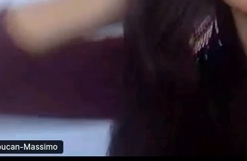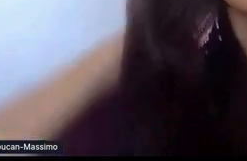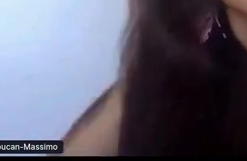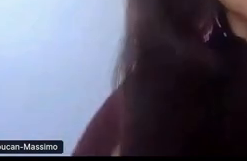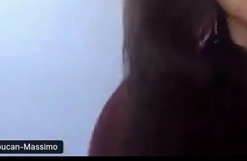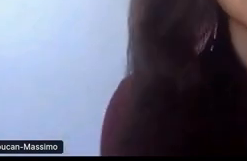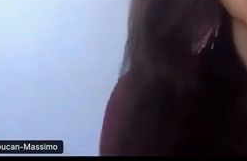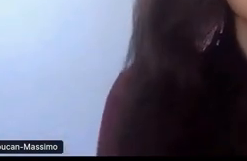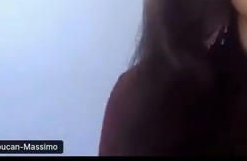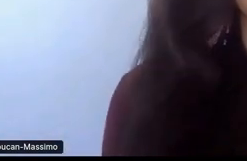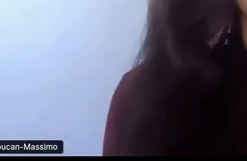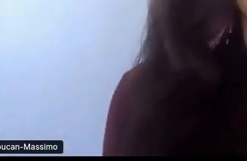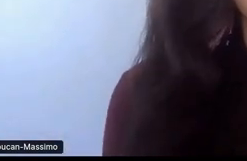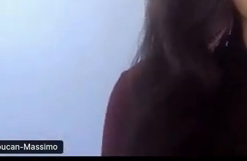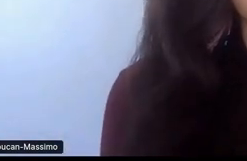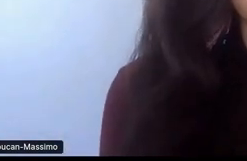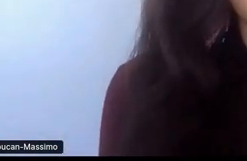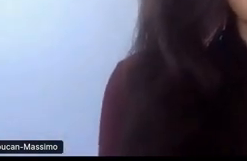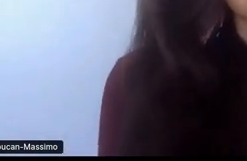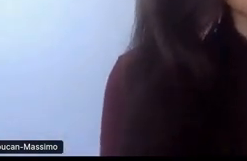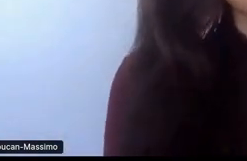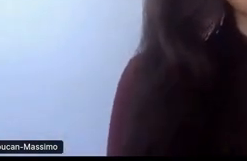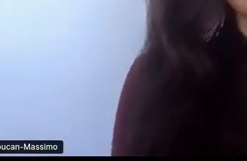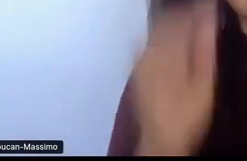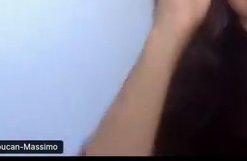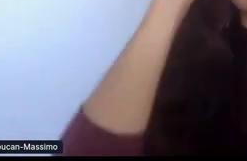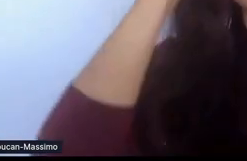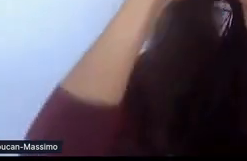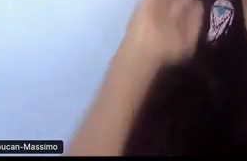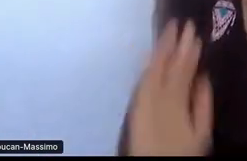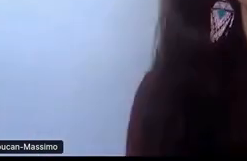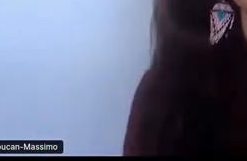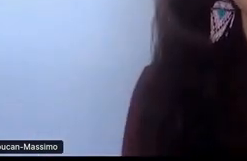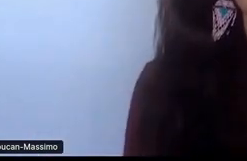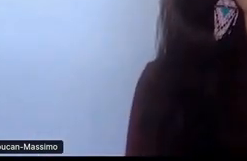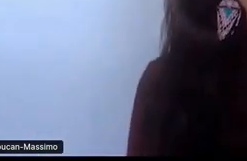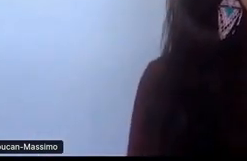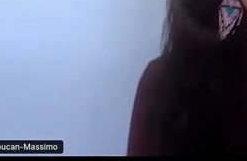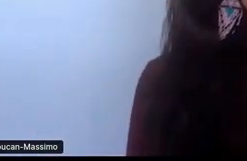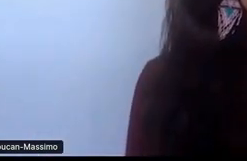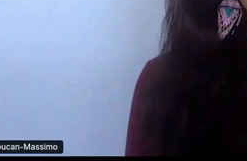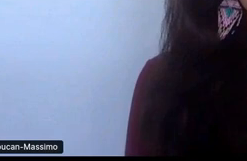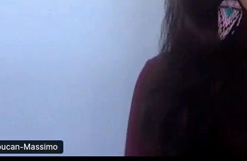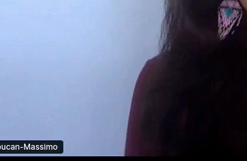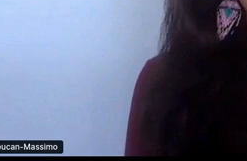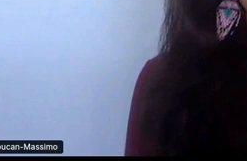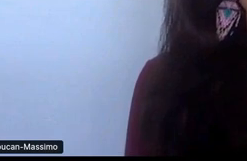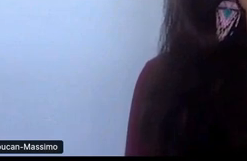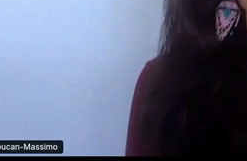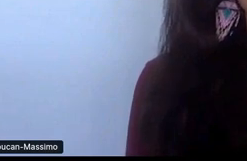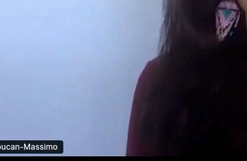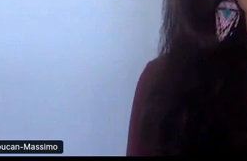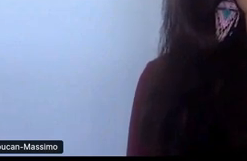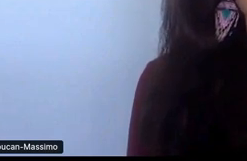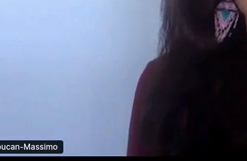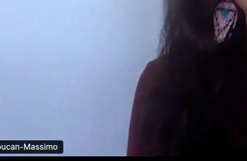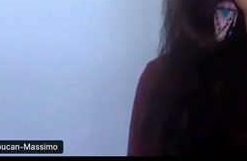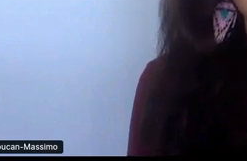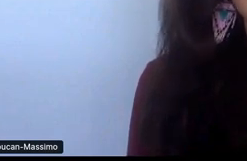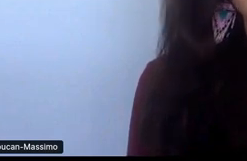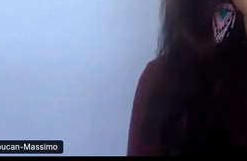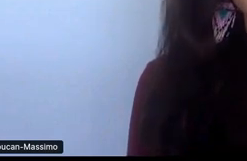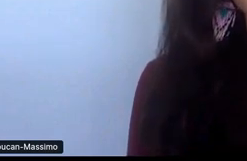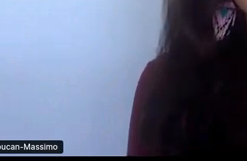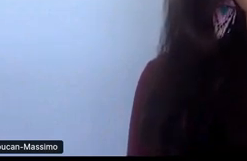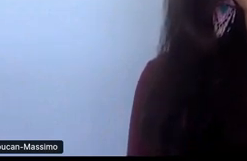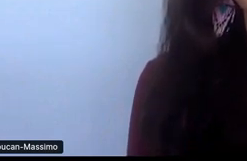I'm honoured to pass over to you. And I will just remind our audience that if they want to pose questions, please do so in the chat. And if we have